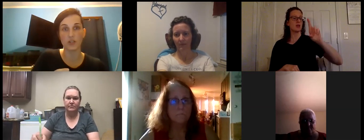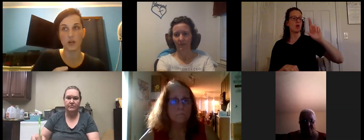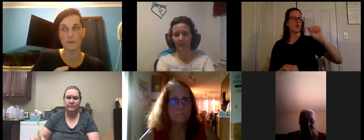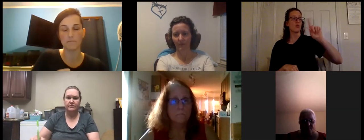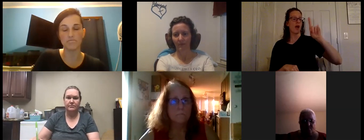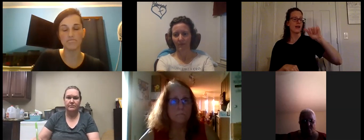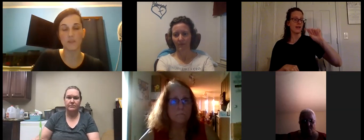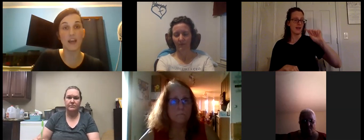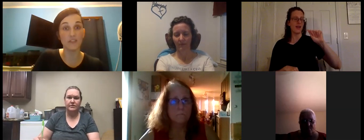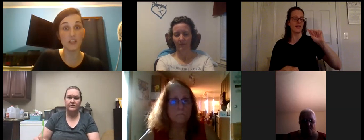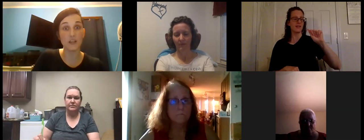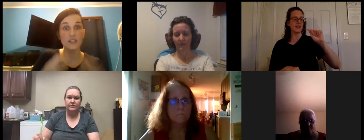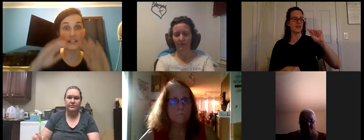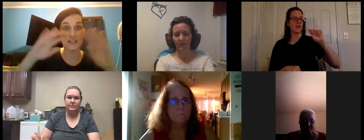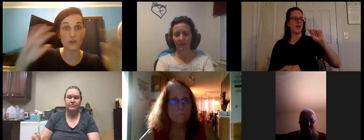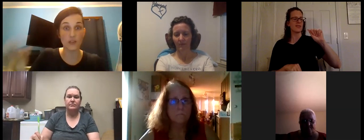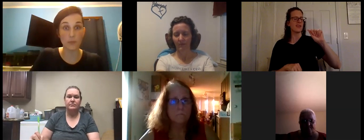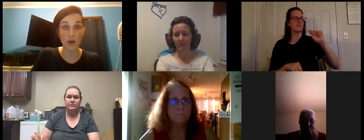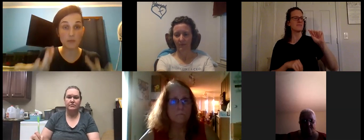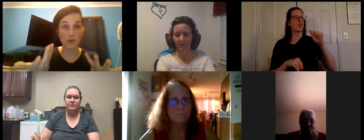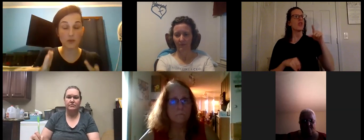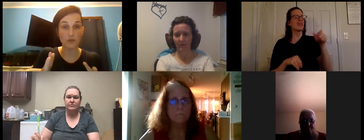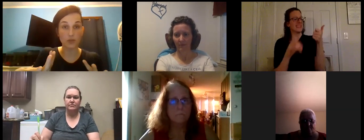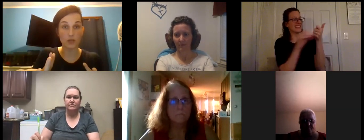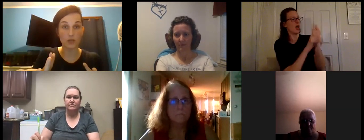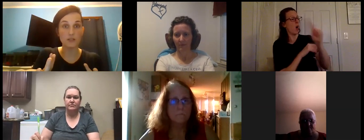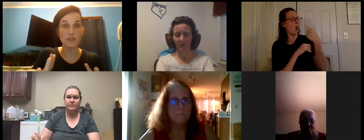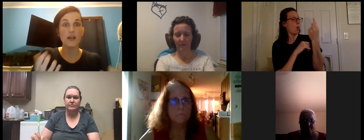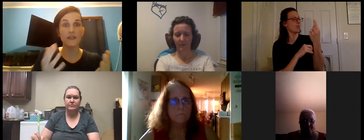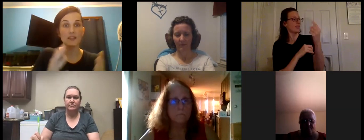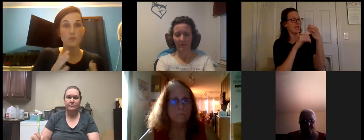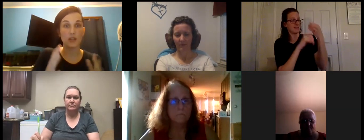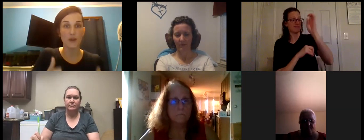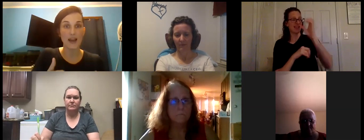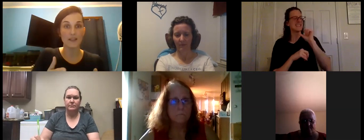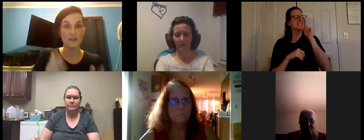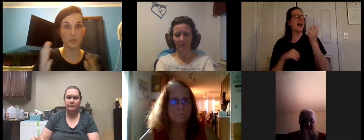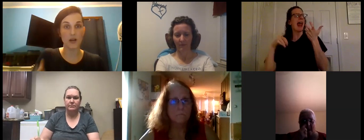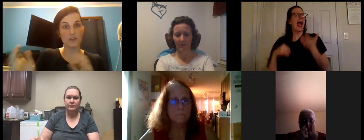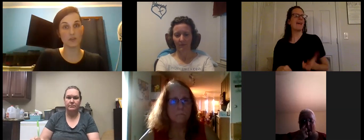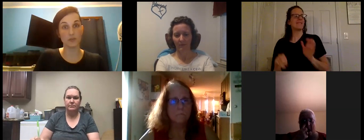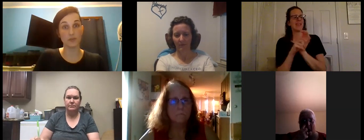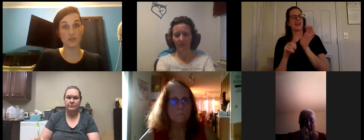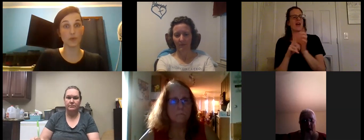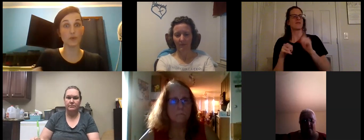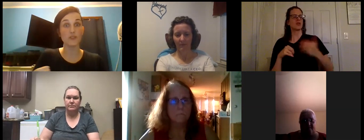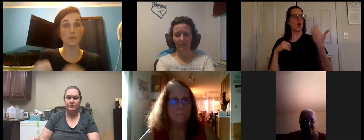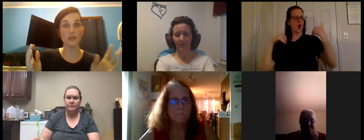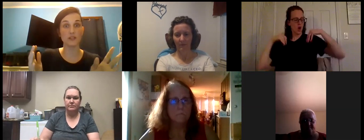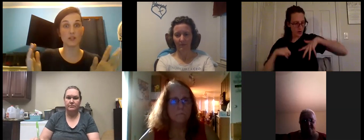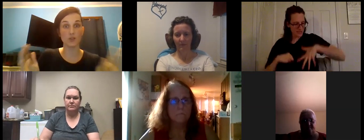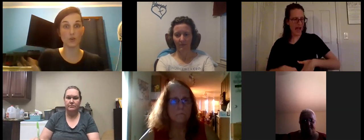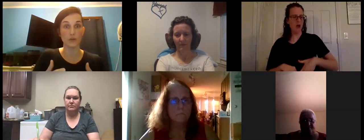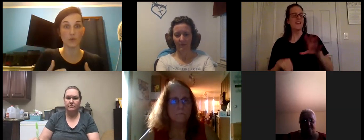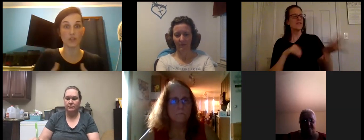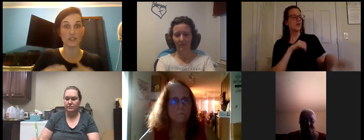um heavy enough to get down in the bottom of your lungs that's why you add the pine or the blue spruce because